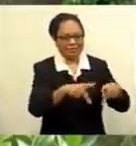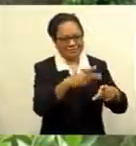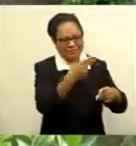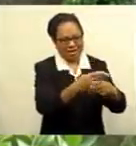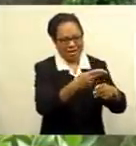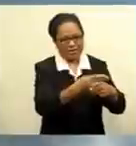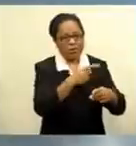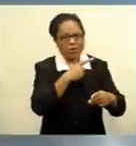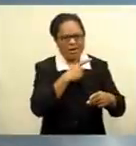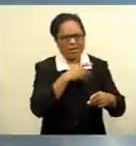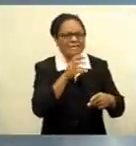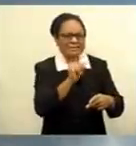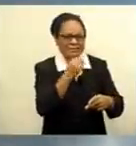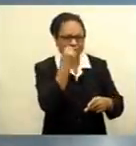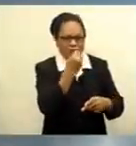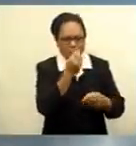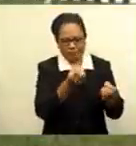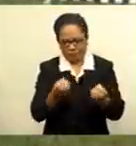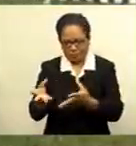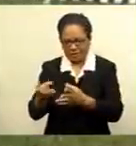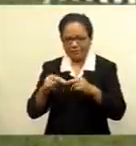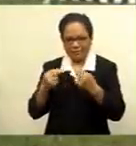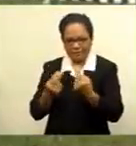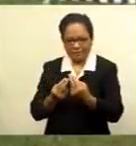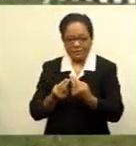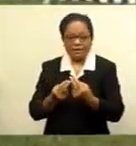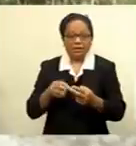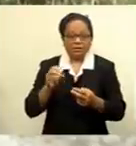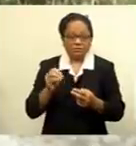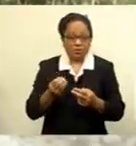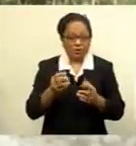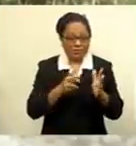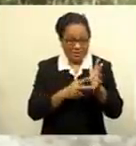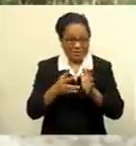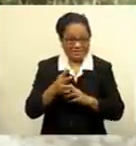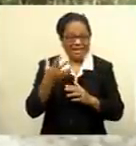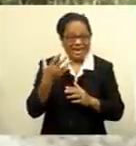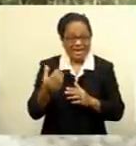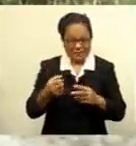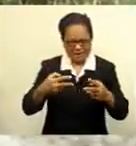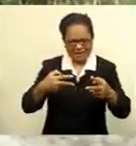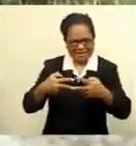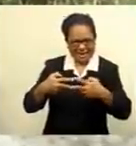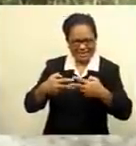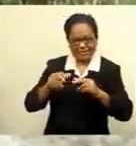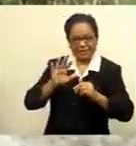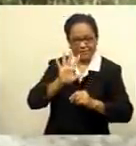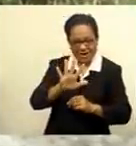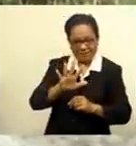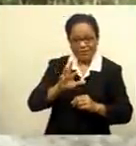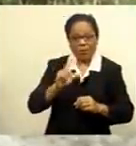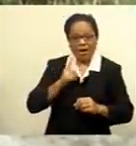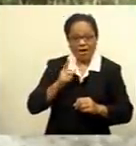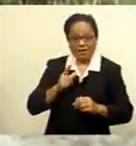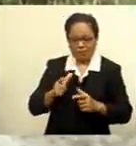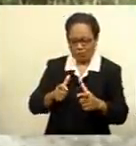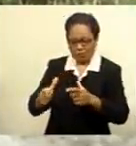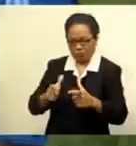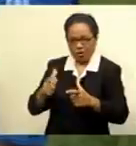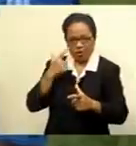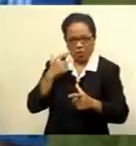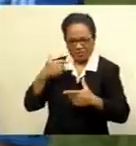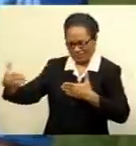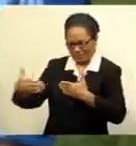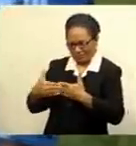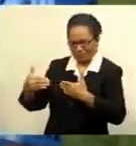families' needs. Voetimbau says the village has five floodgates to stop the inflow of water into the village. However, this pushes water